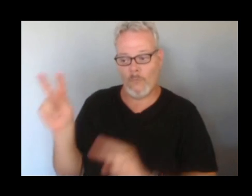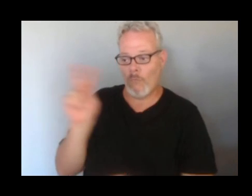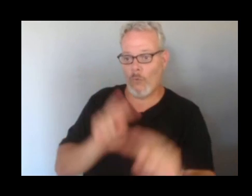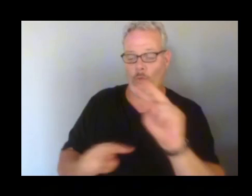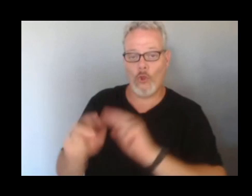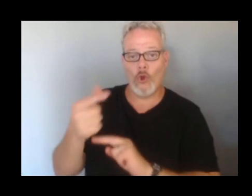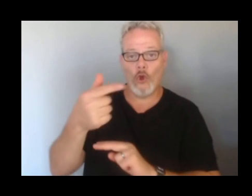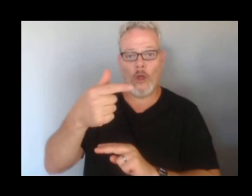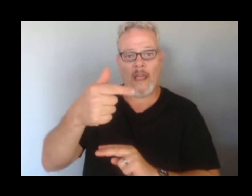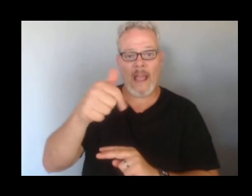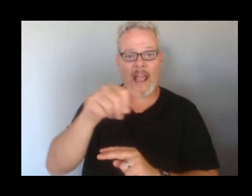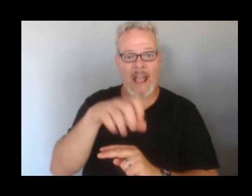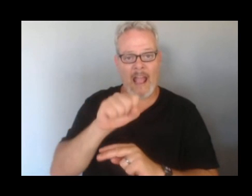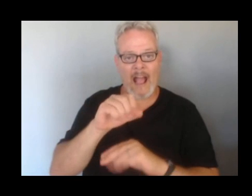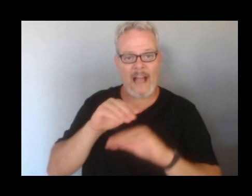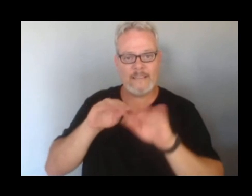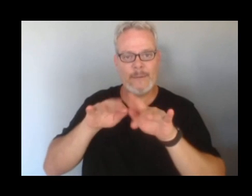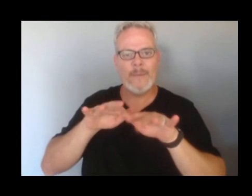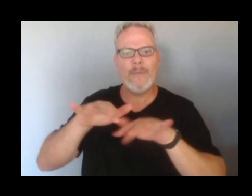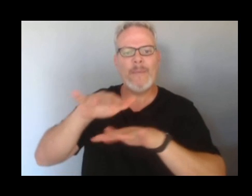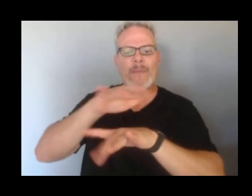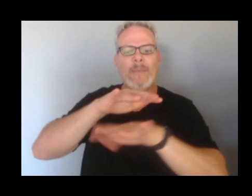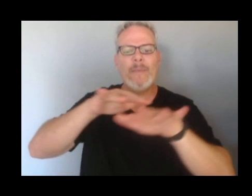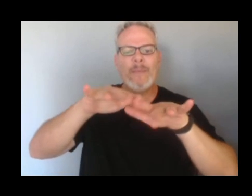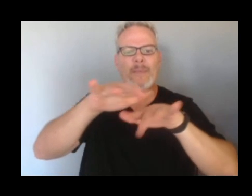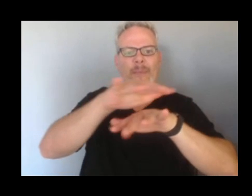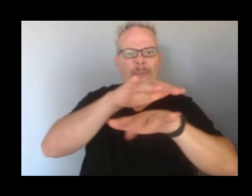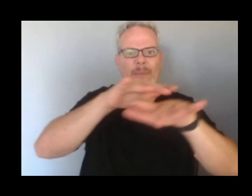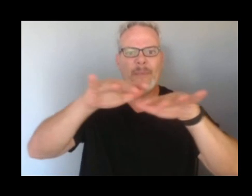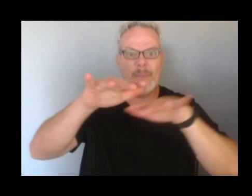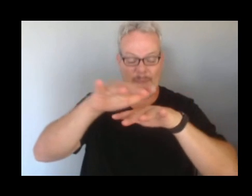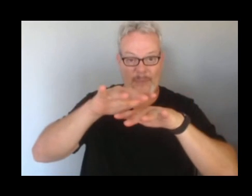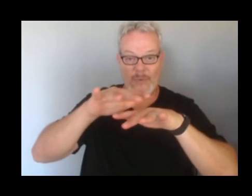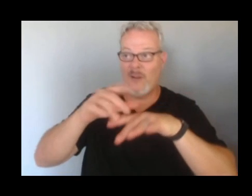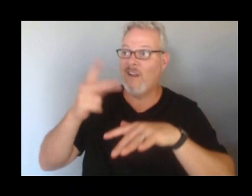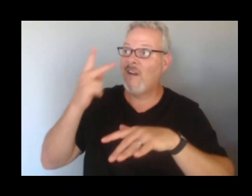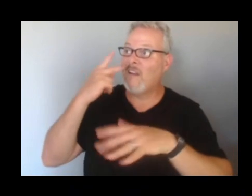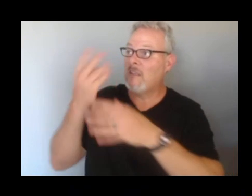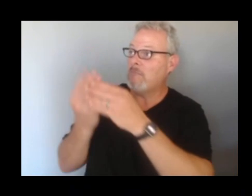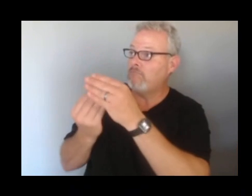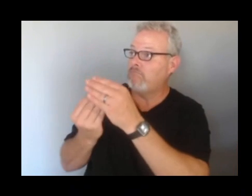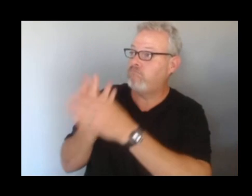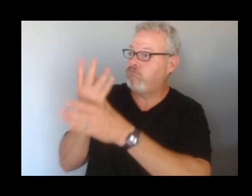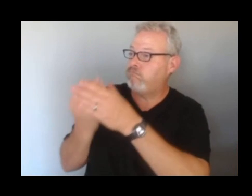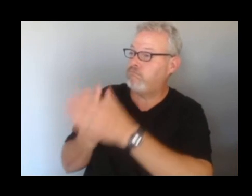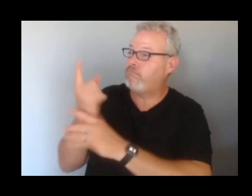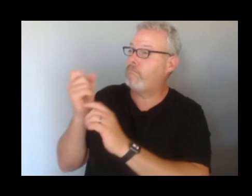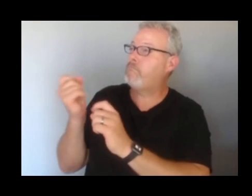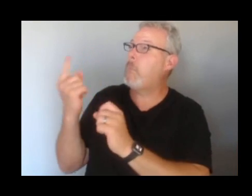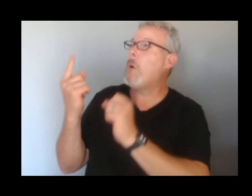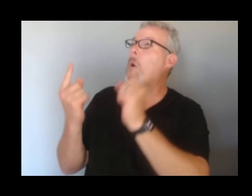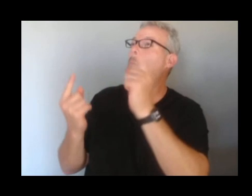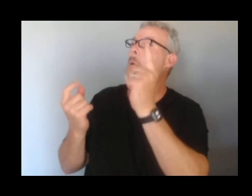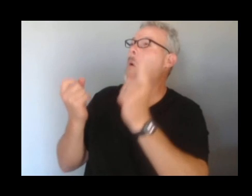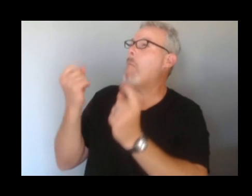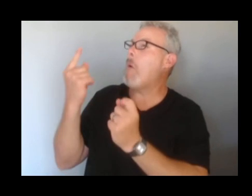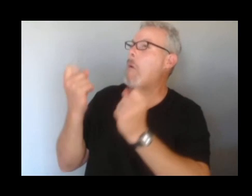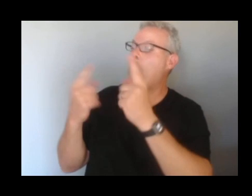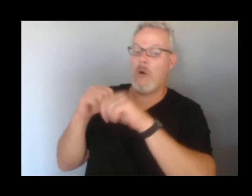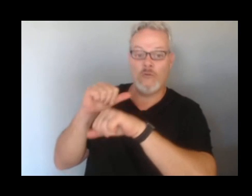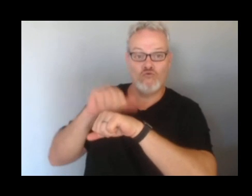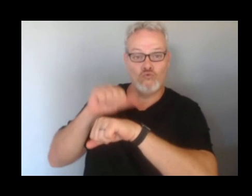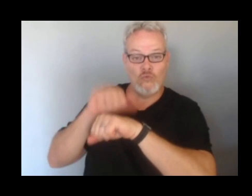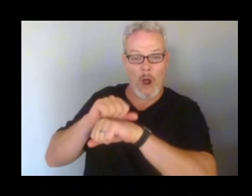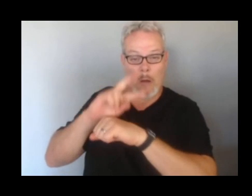the largest impact of this eruption when the TEFRA is falling outside of inhabited areas, as it has been recently here.